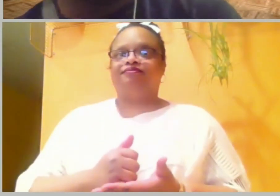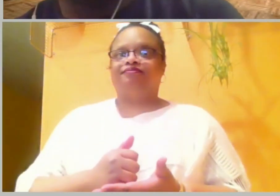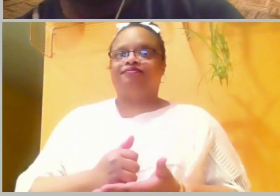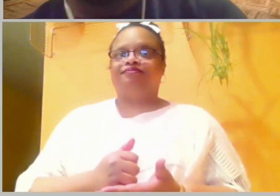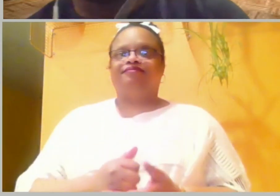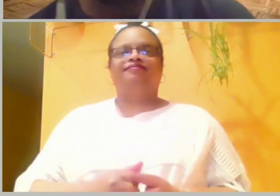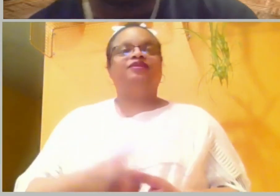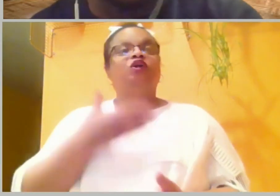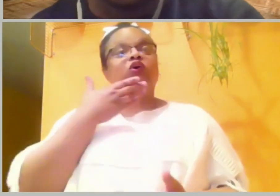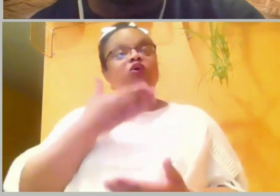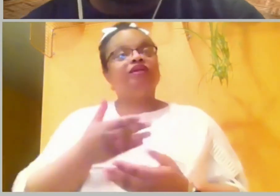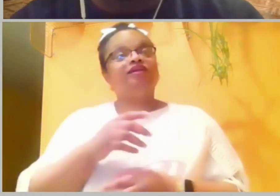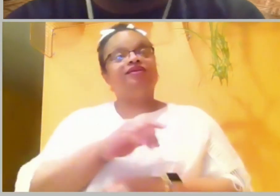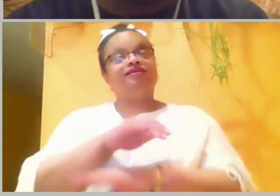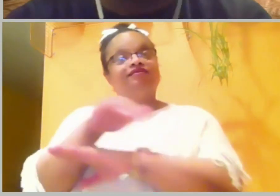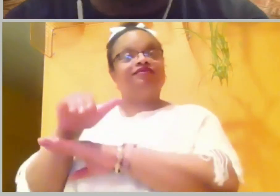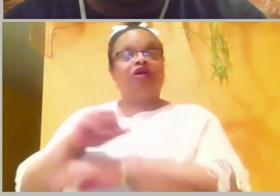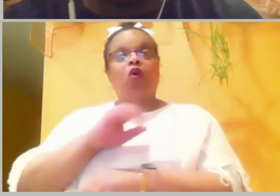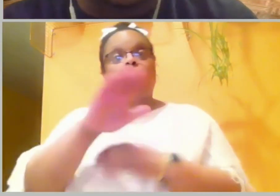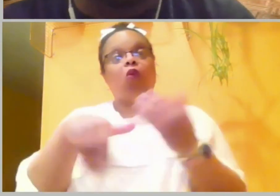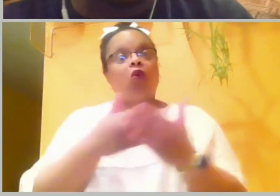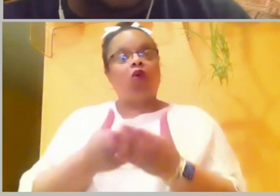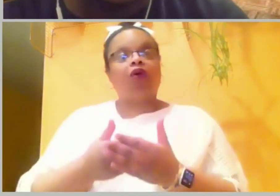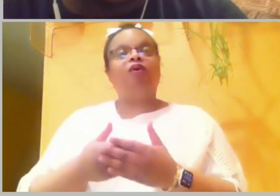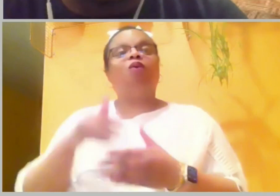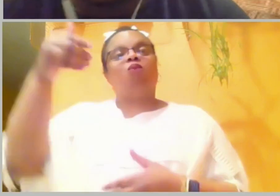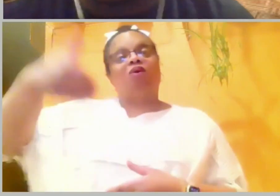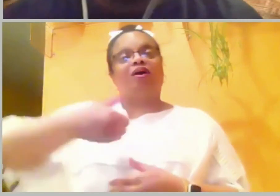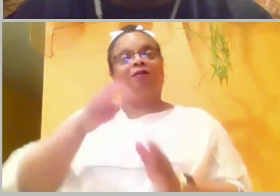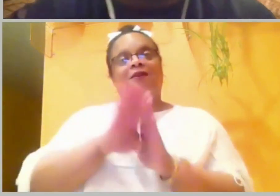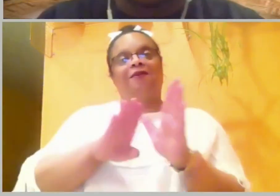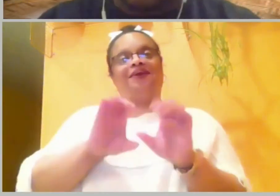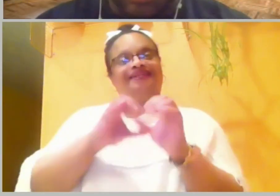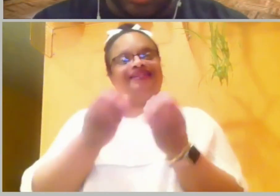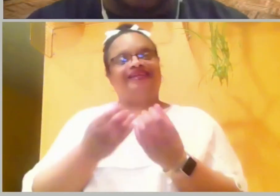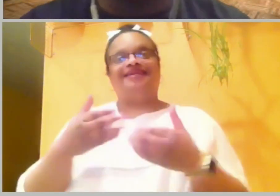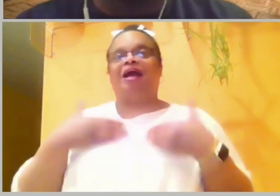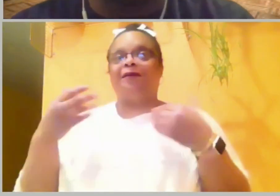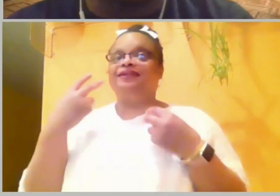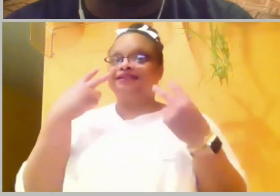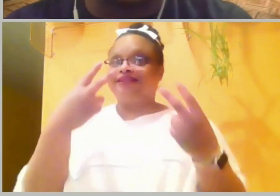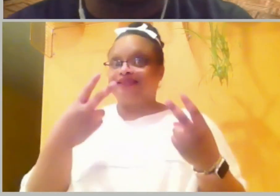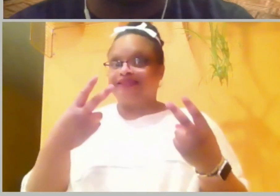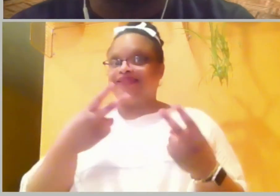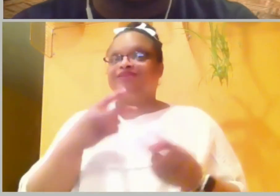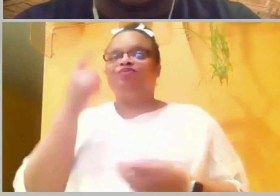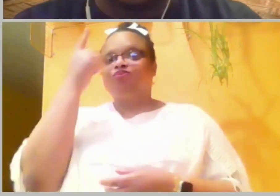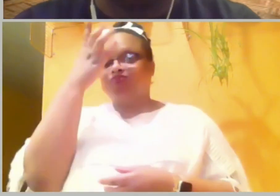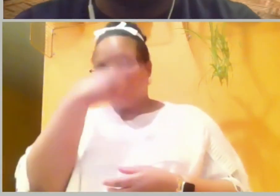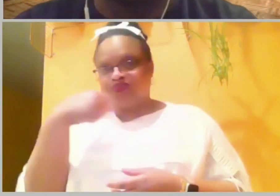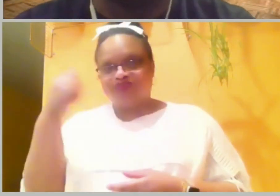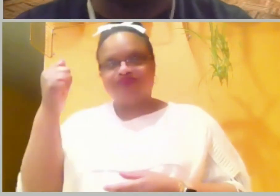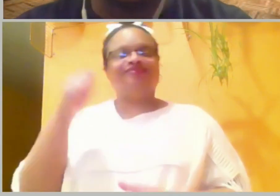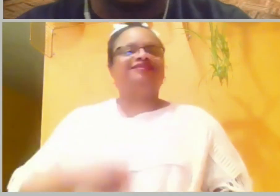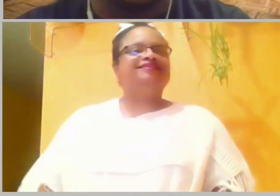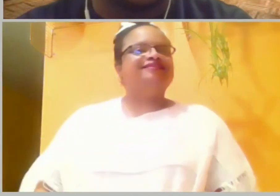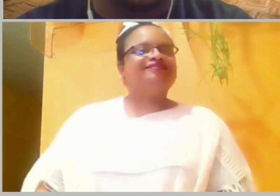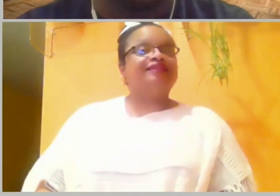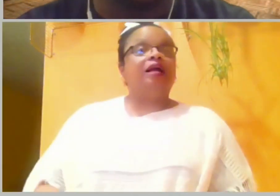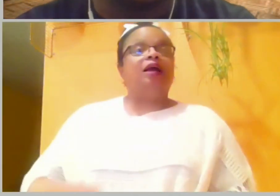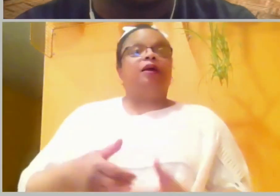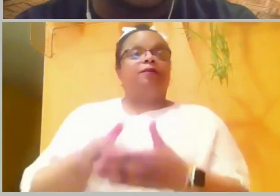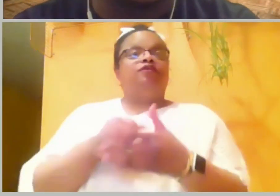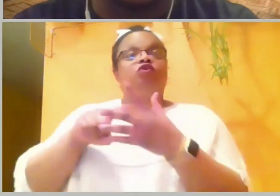Good evening, everyone. Welcome out to our Wednesday night Bible class. Happy to see all your lovely faces. Before we begin